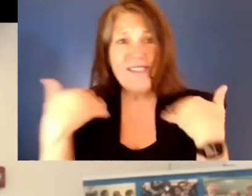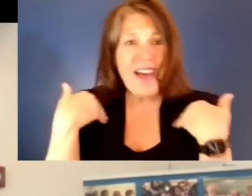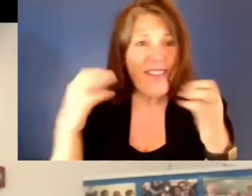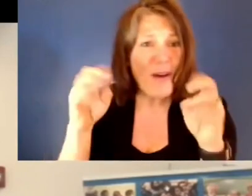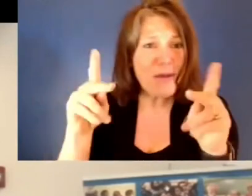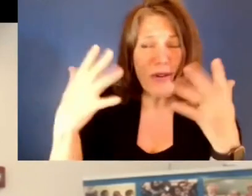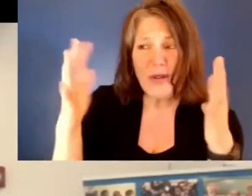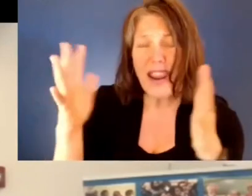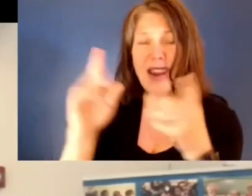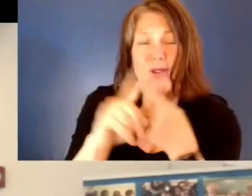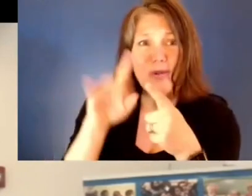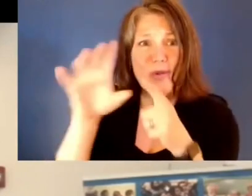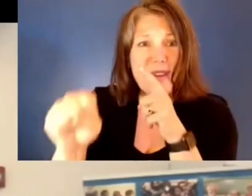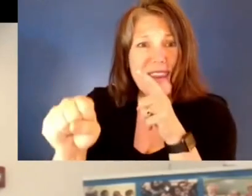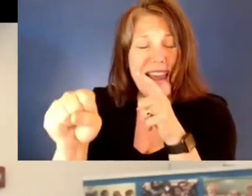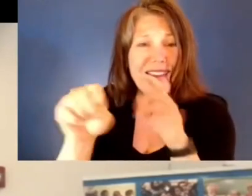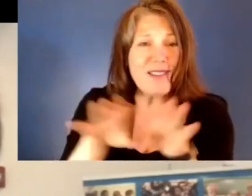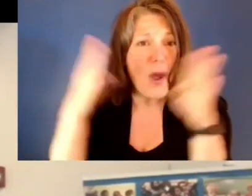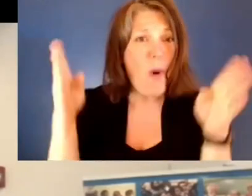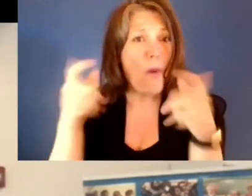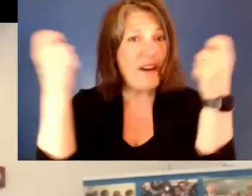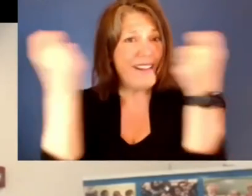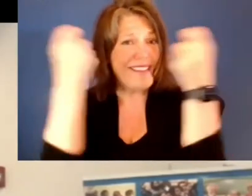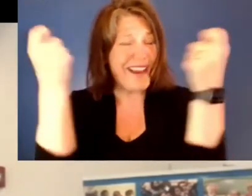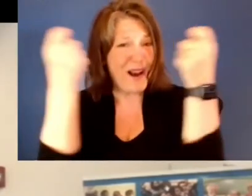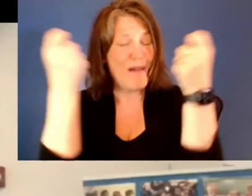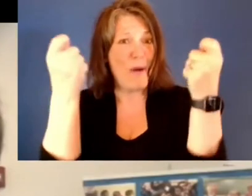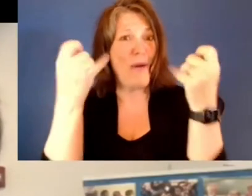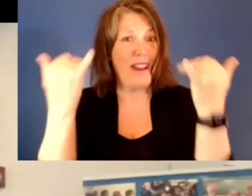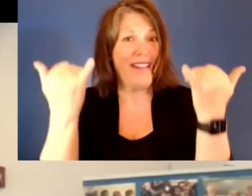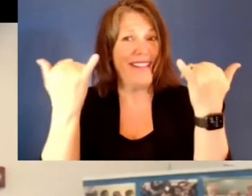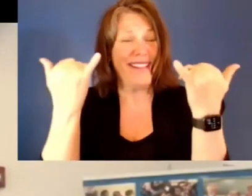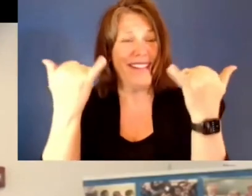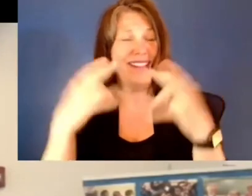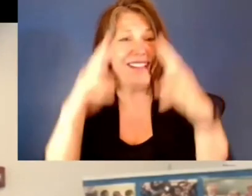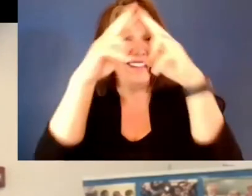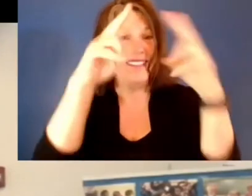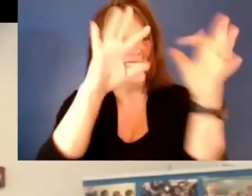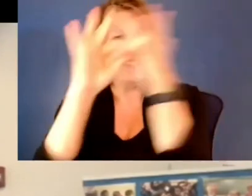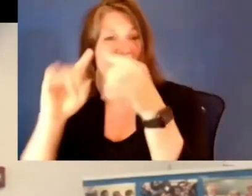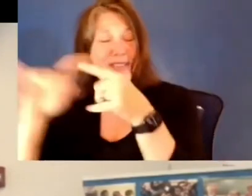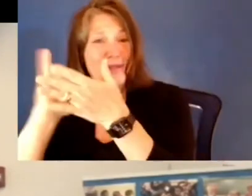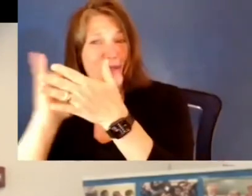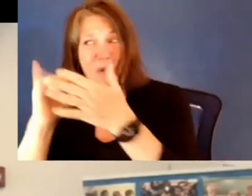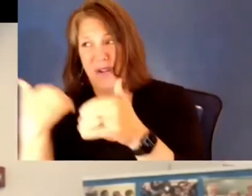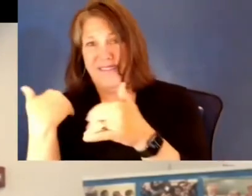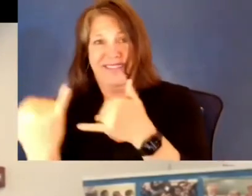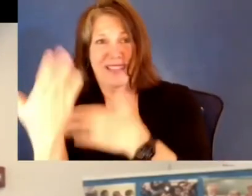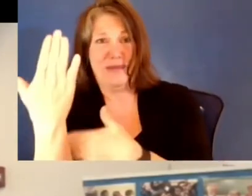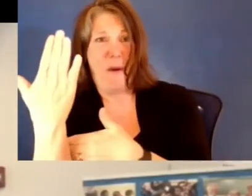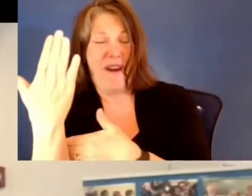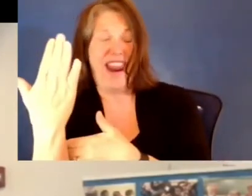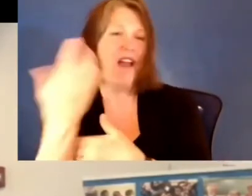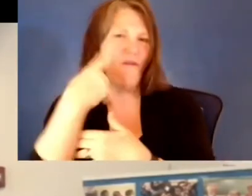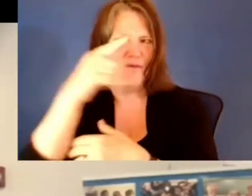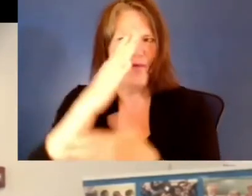the opening ceremonies held in Paris, linked to New York earlier this morning. For some of you, it would have been quite early, but